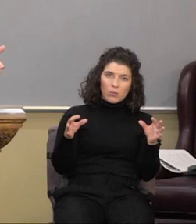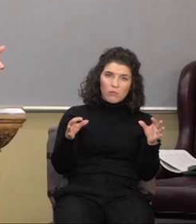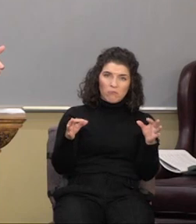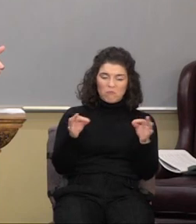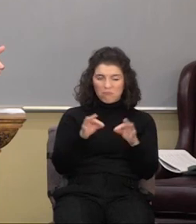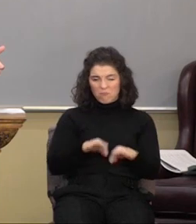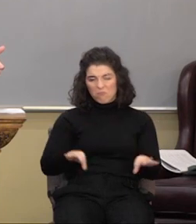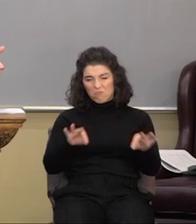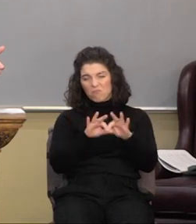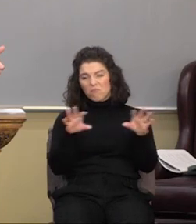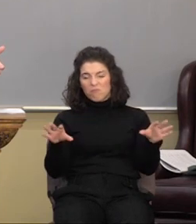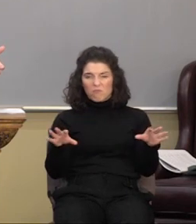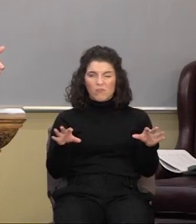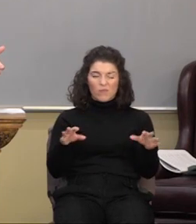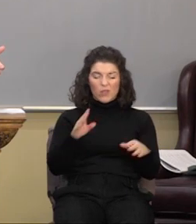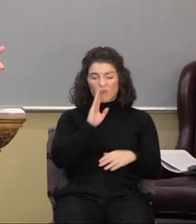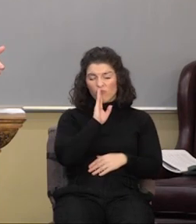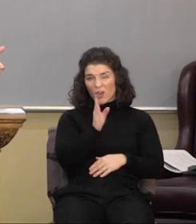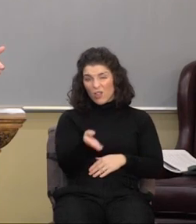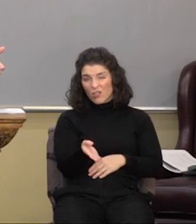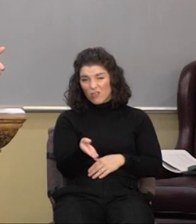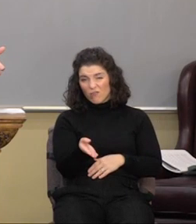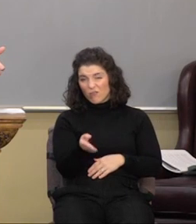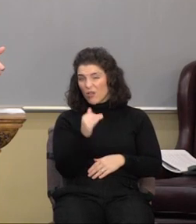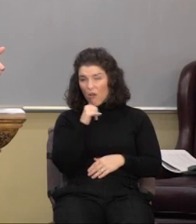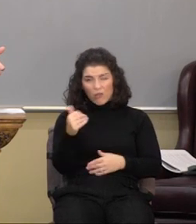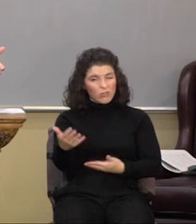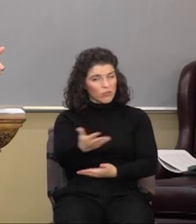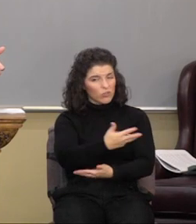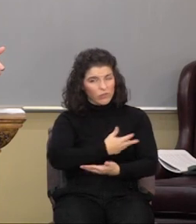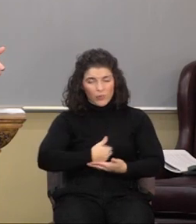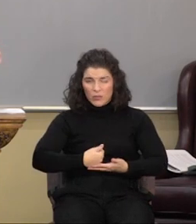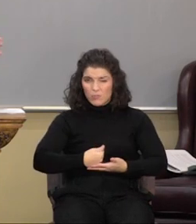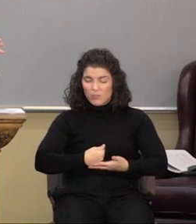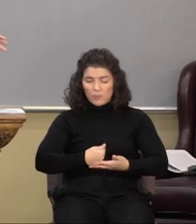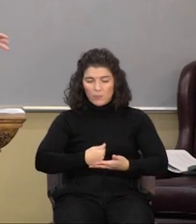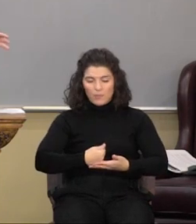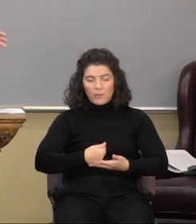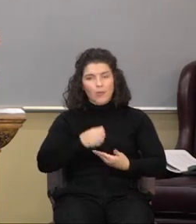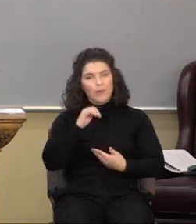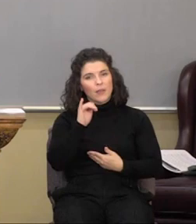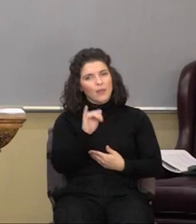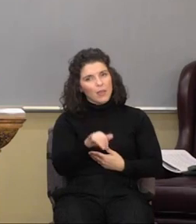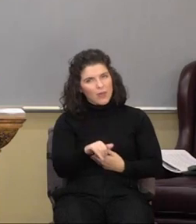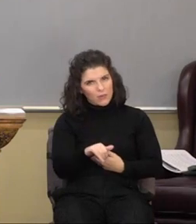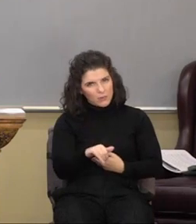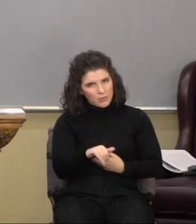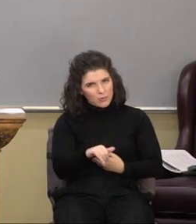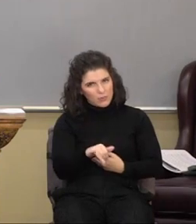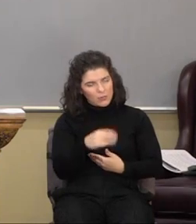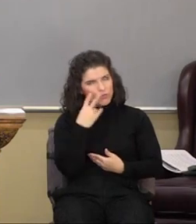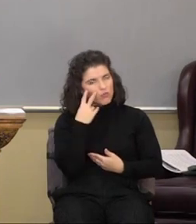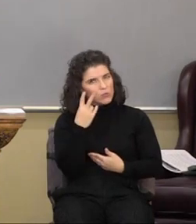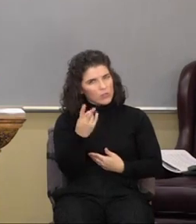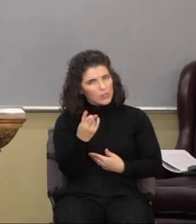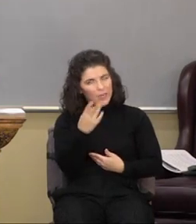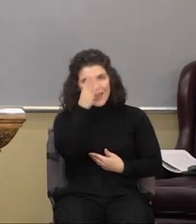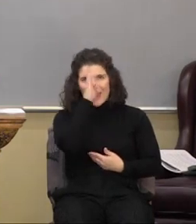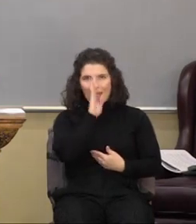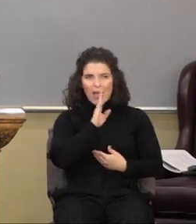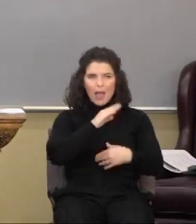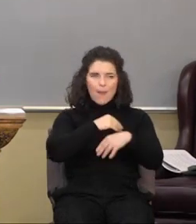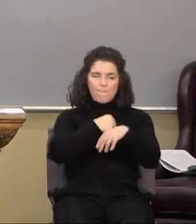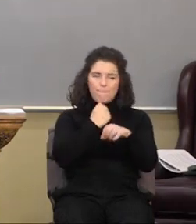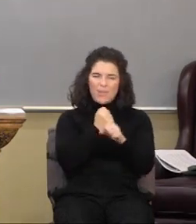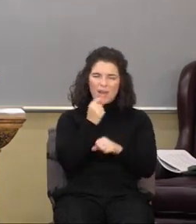valueless, and frankly, undeserving. But that's, you see, God make